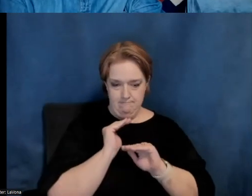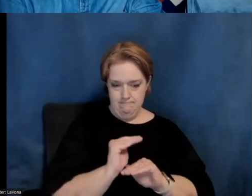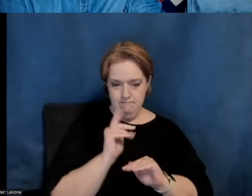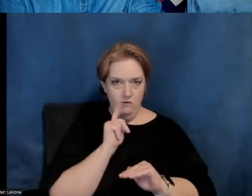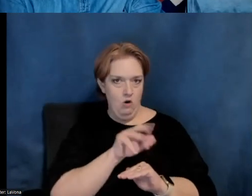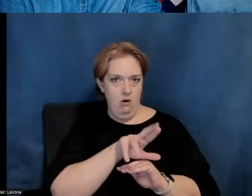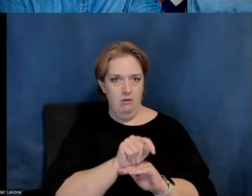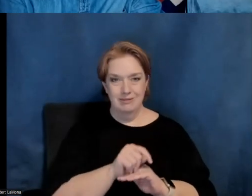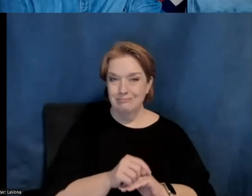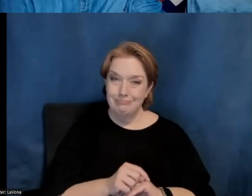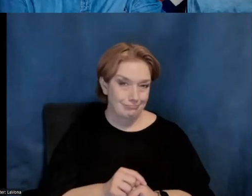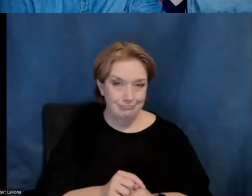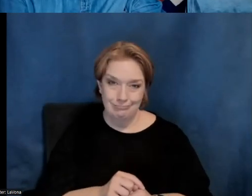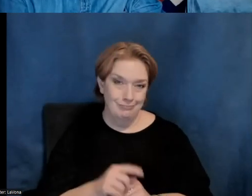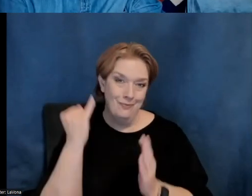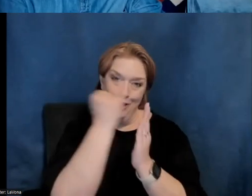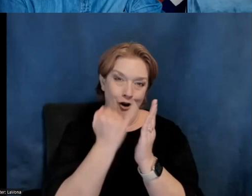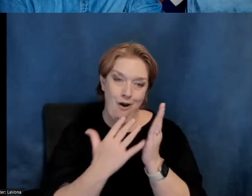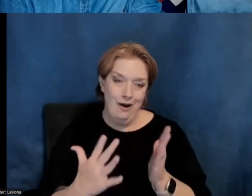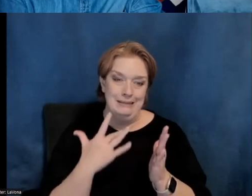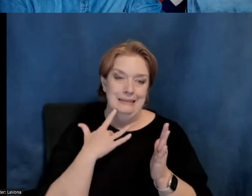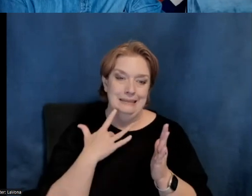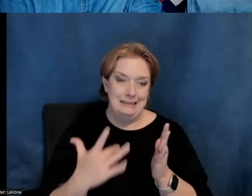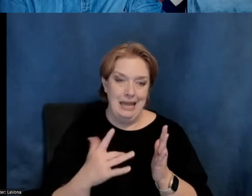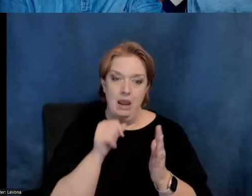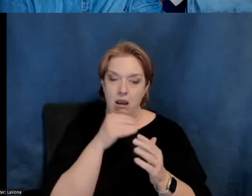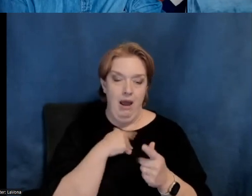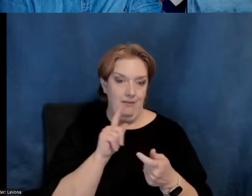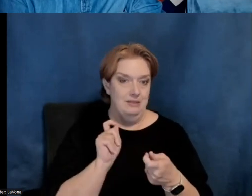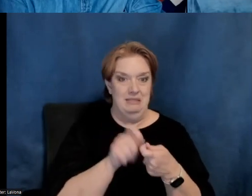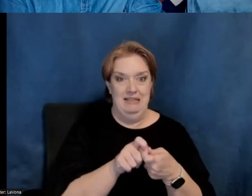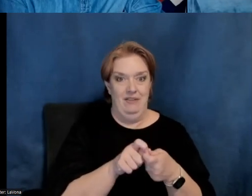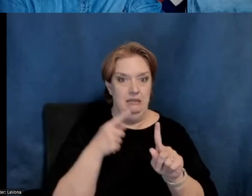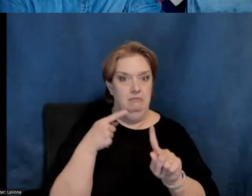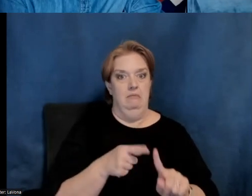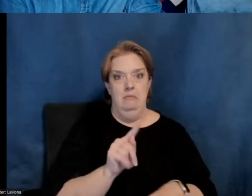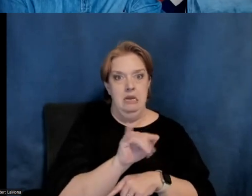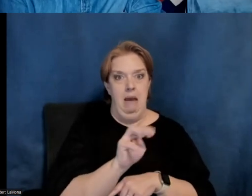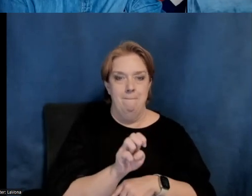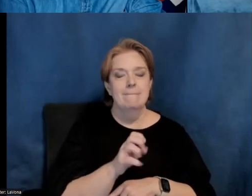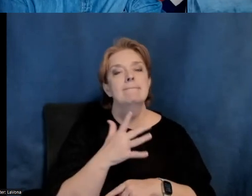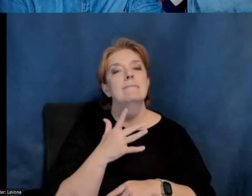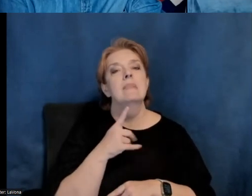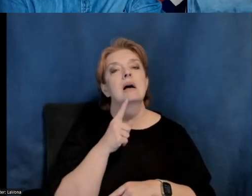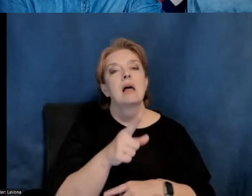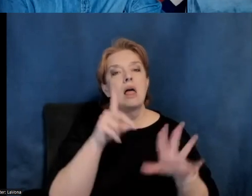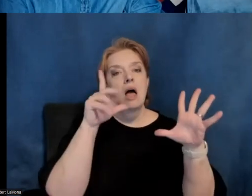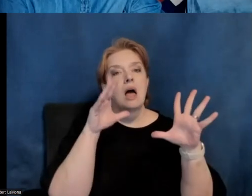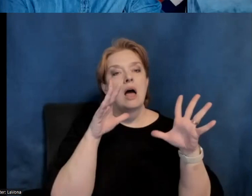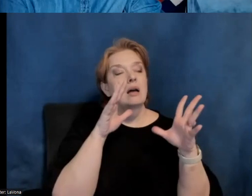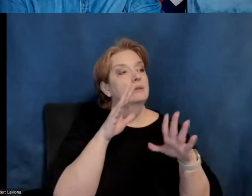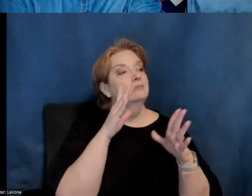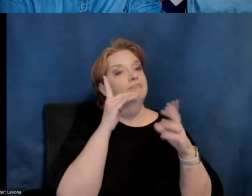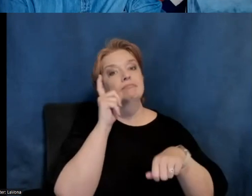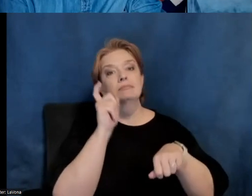typically don't designate specific time because they're artists, even when they close the studio